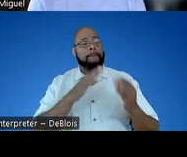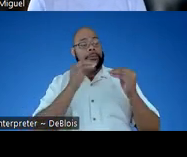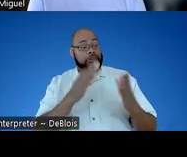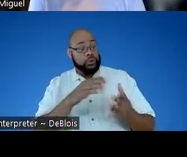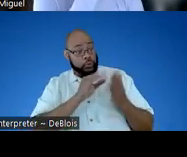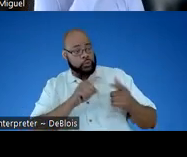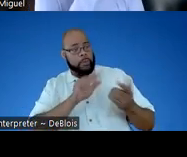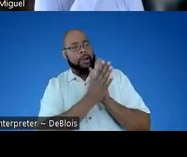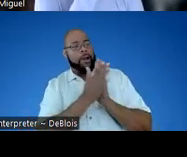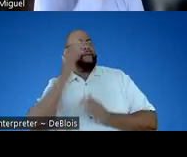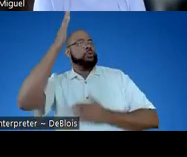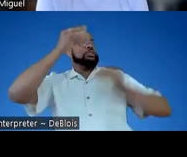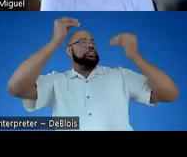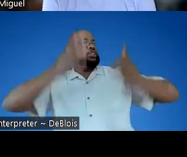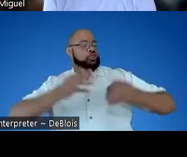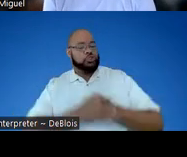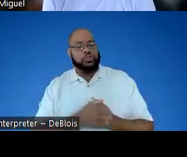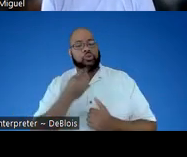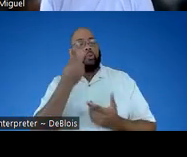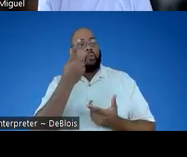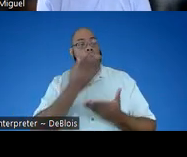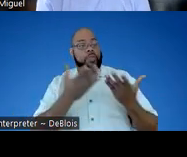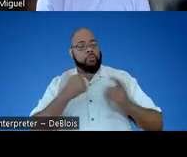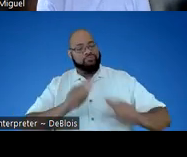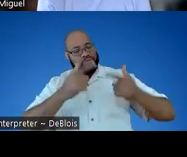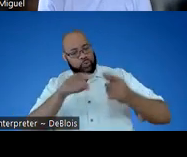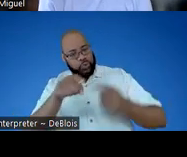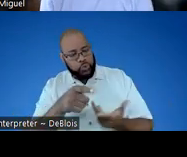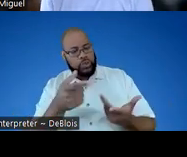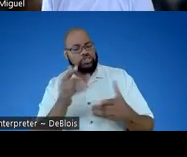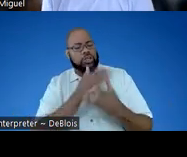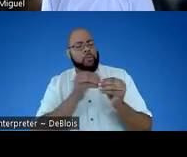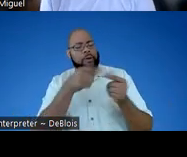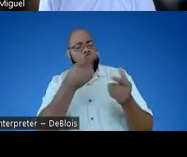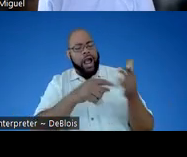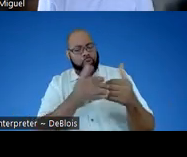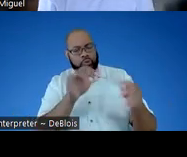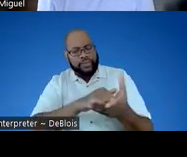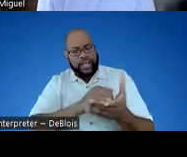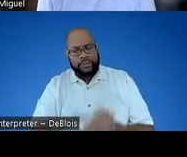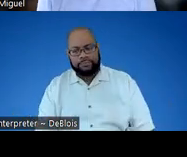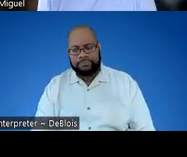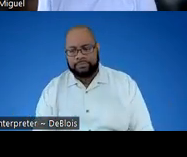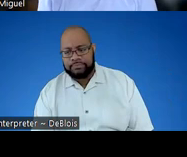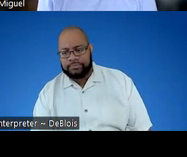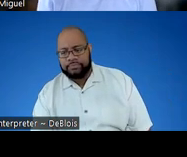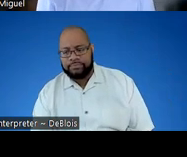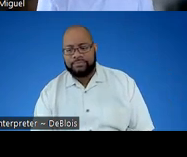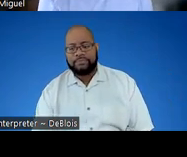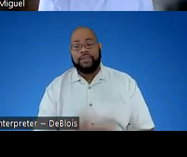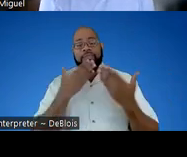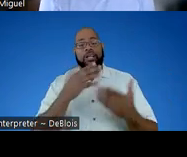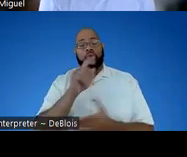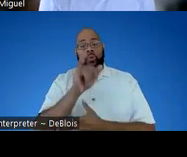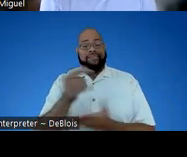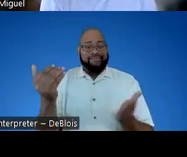to become future teachers. And so wanted to turn it over to you to share a little bit about how you're doing that. Thanks, Megan. This is